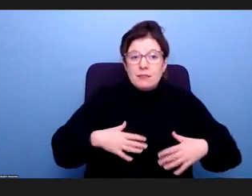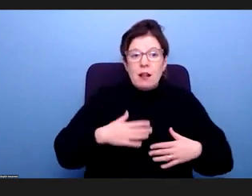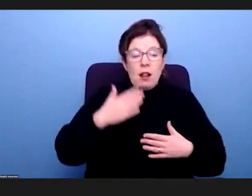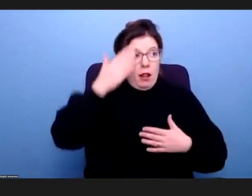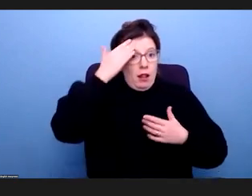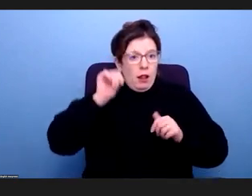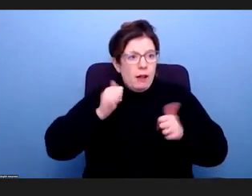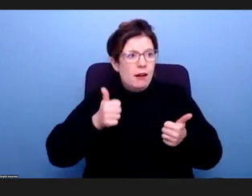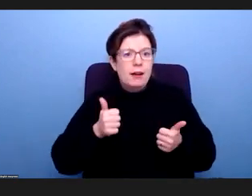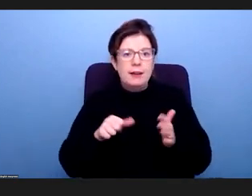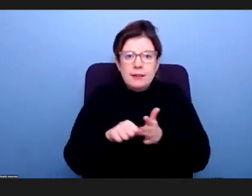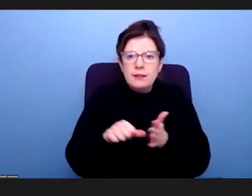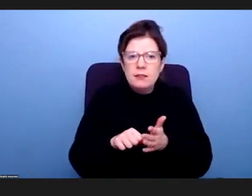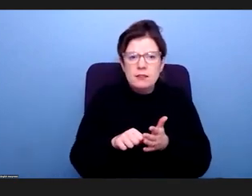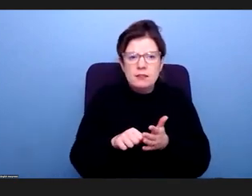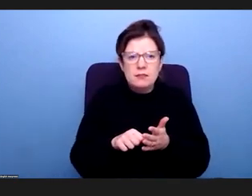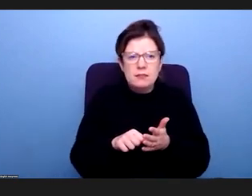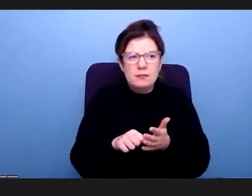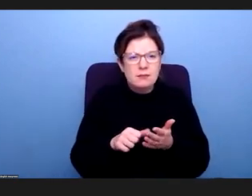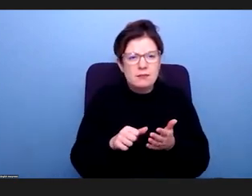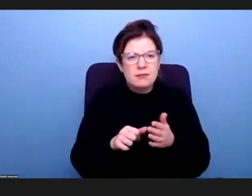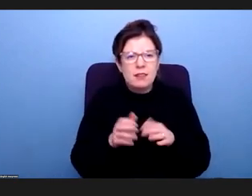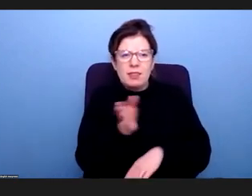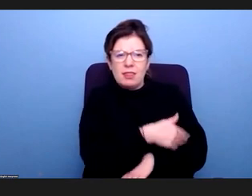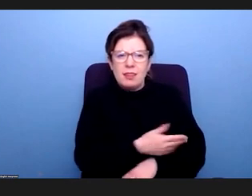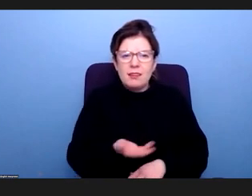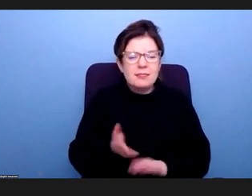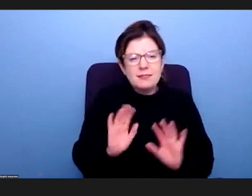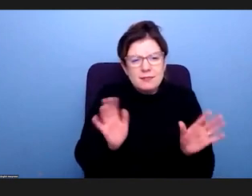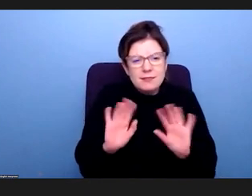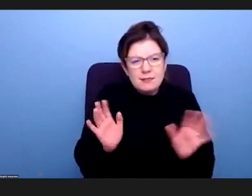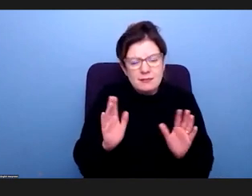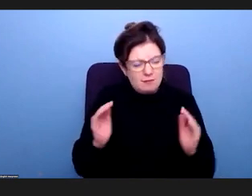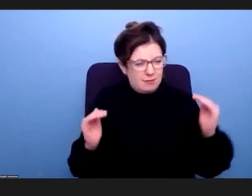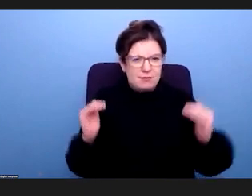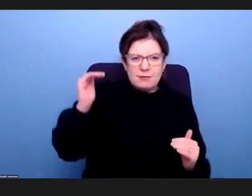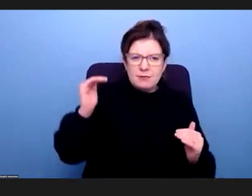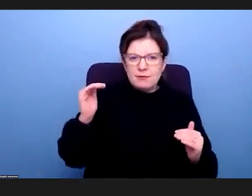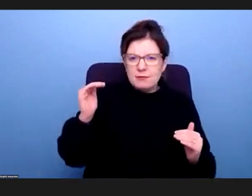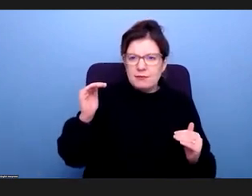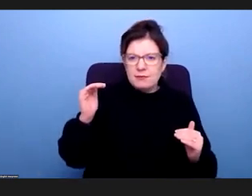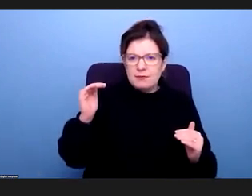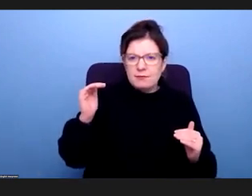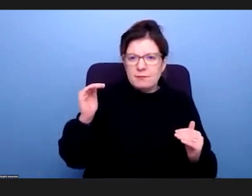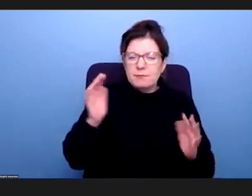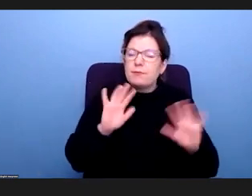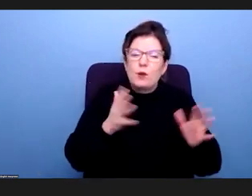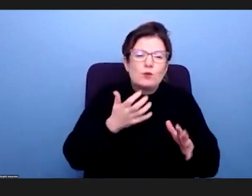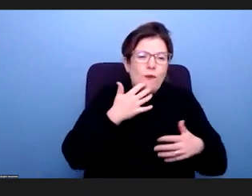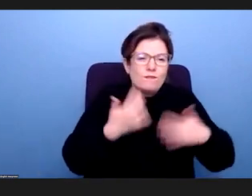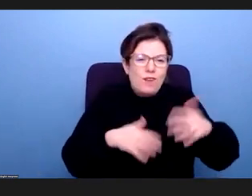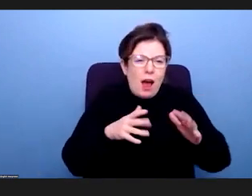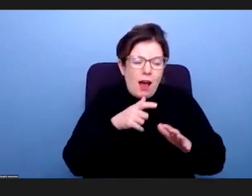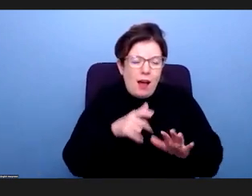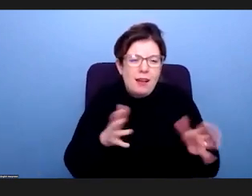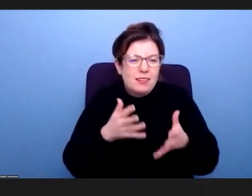for purpose are worth saving. anyone who is suffering, well, not suffering, not anyone who is suffering,